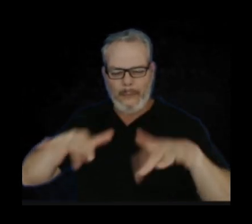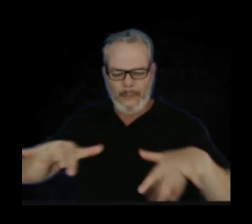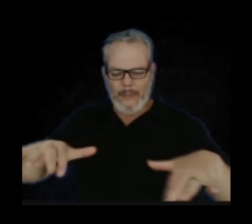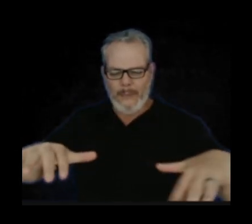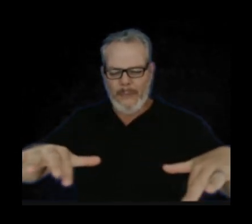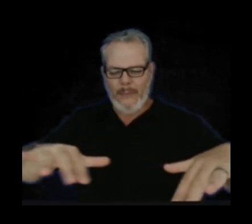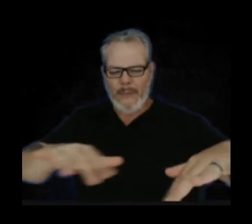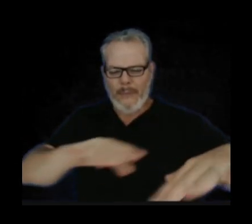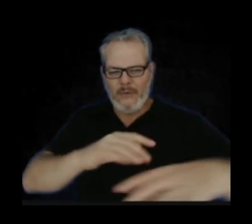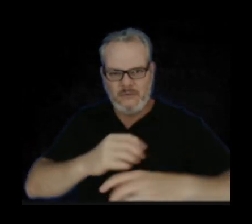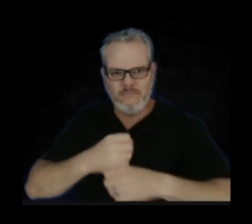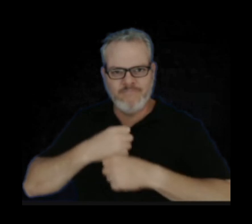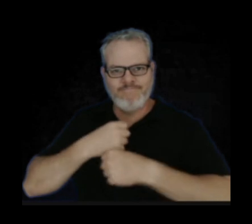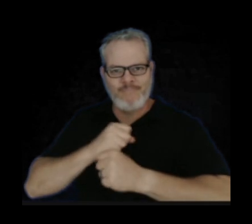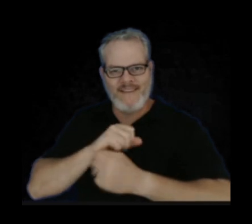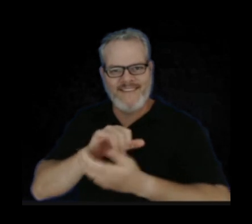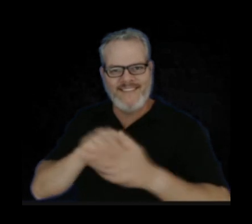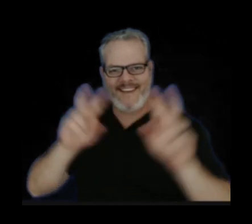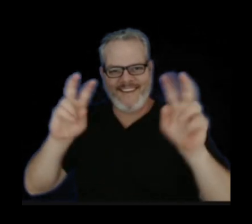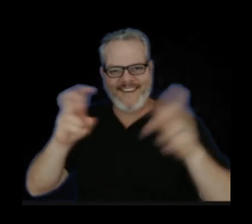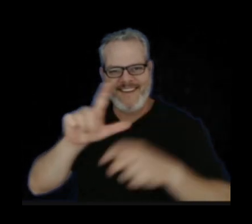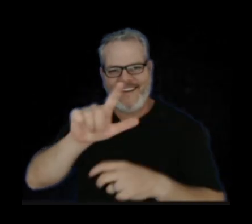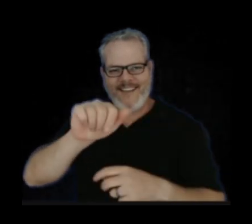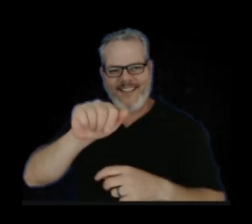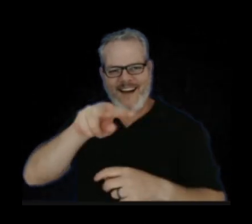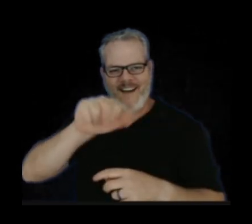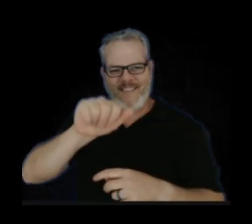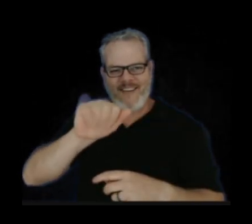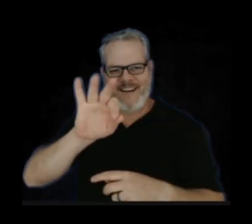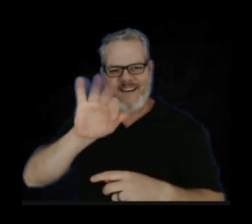lava falls and paves the crater floor.